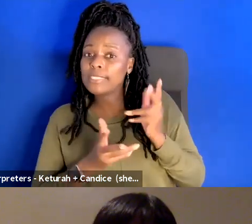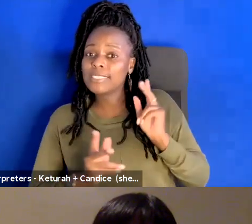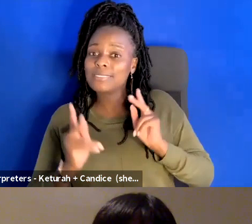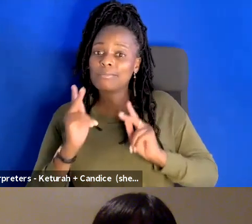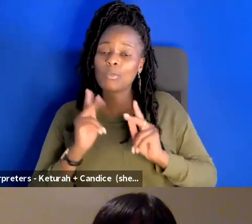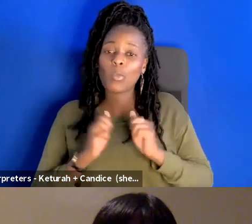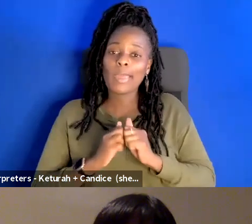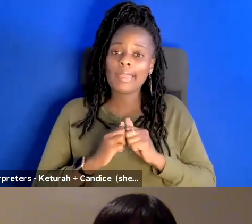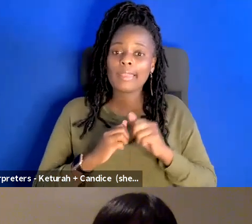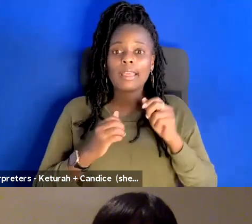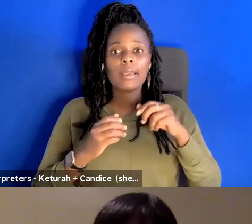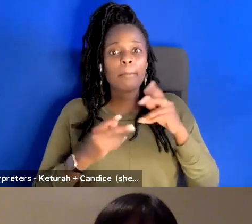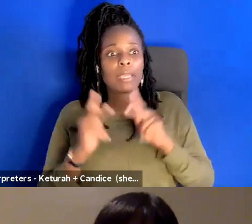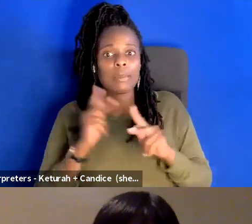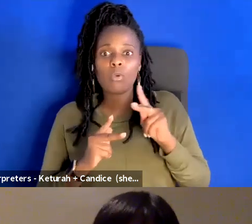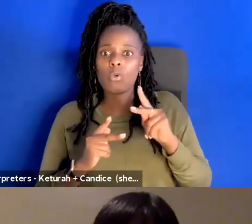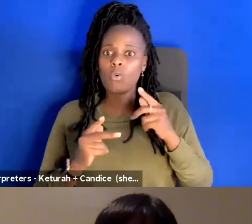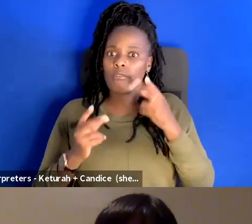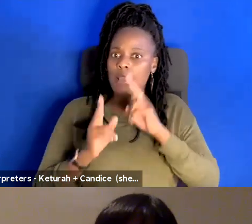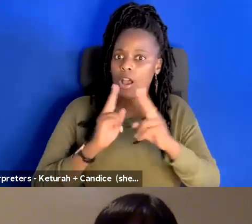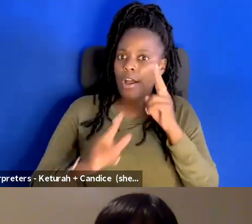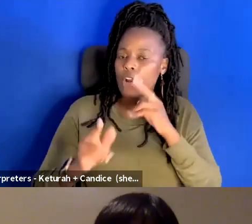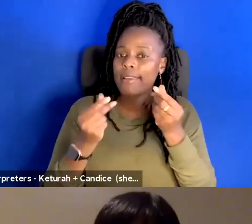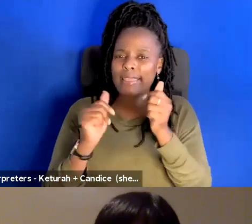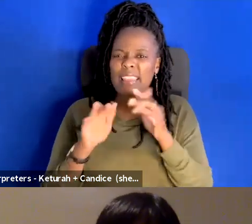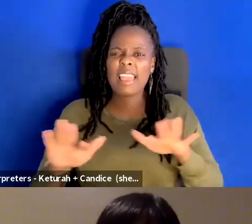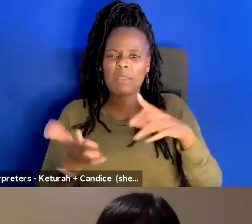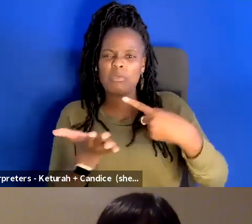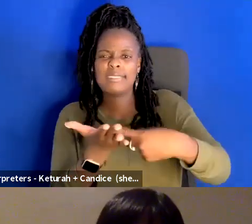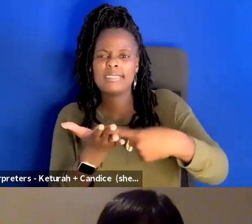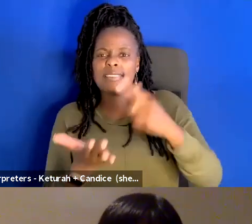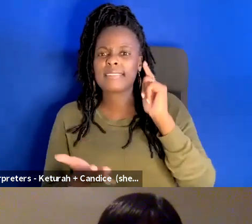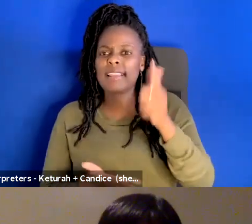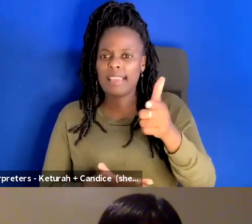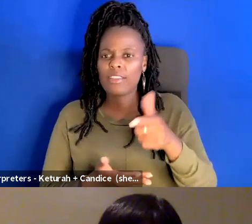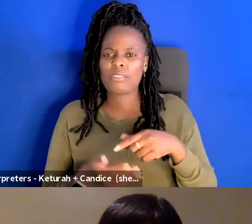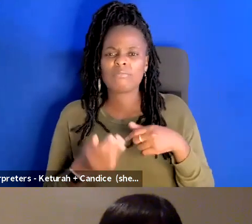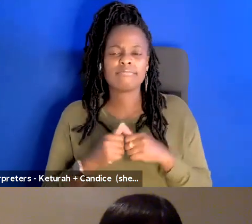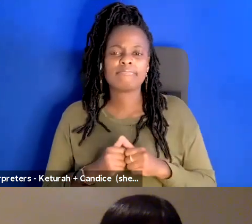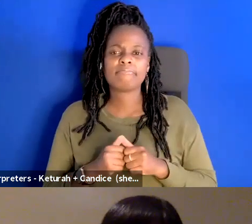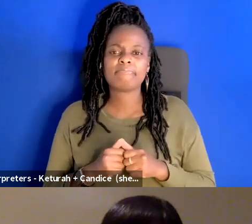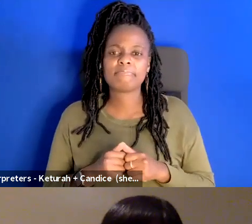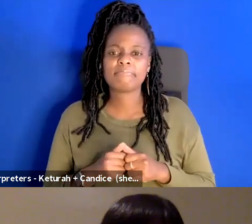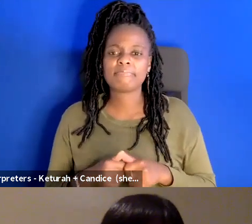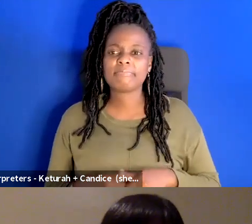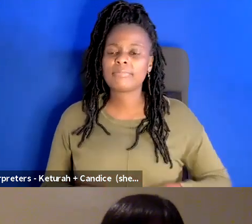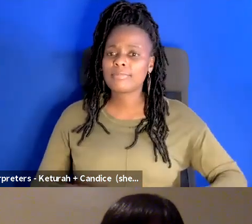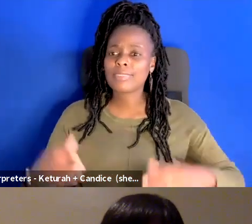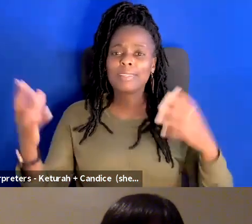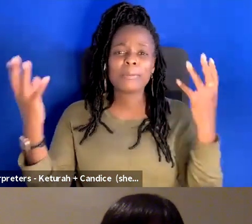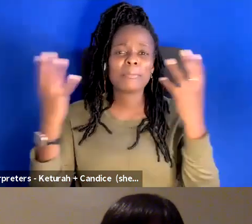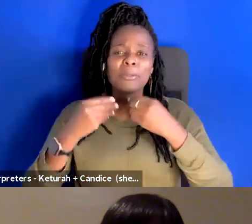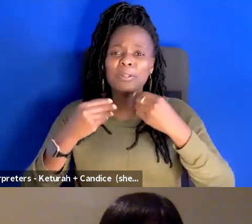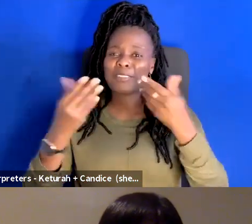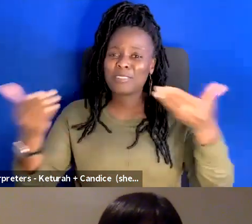rematriation of the lands. And I will definitely talk more about that later, but definitely encourage folks to check that out as well. Beautiful. Welcome.